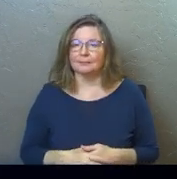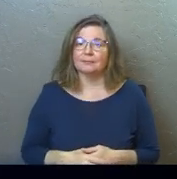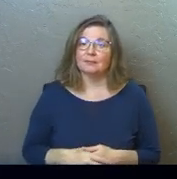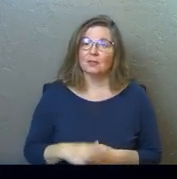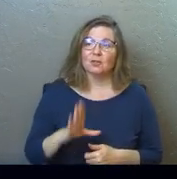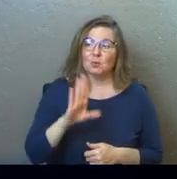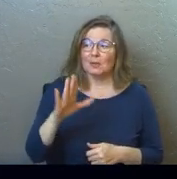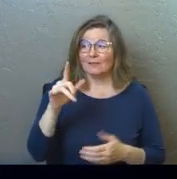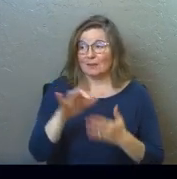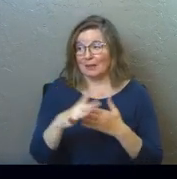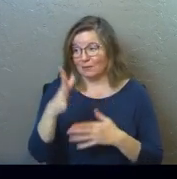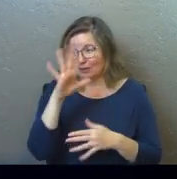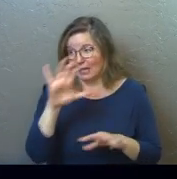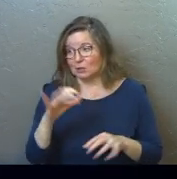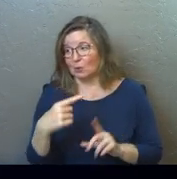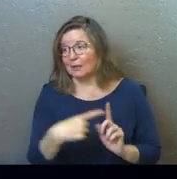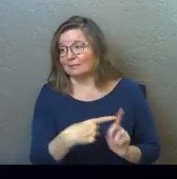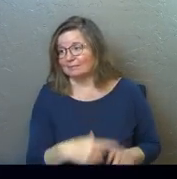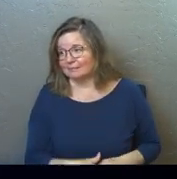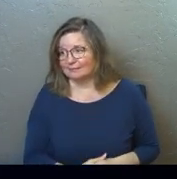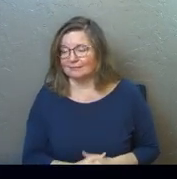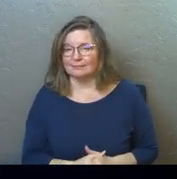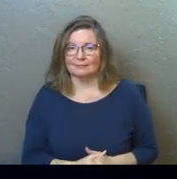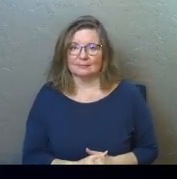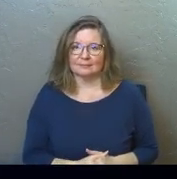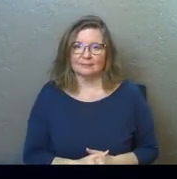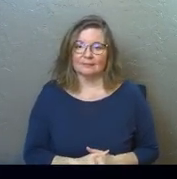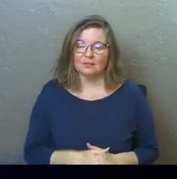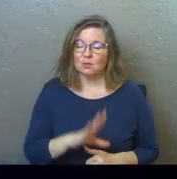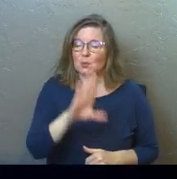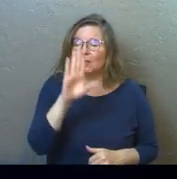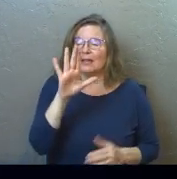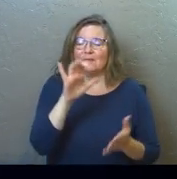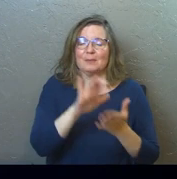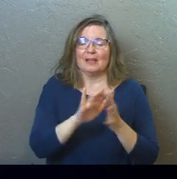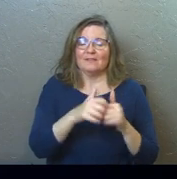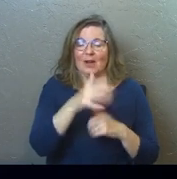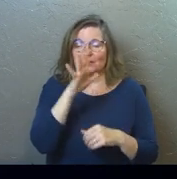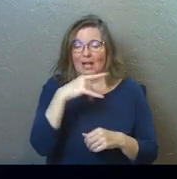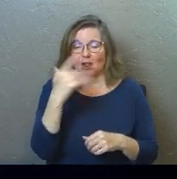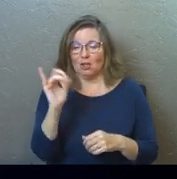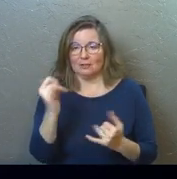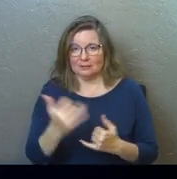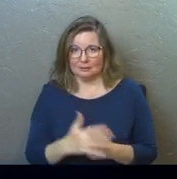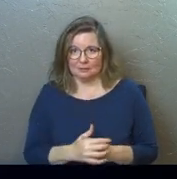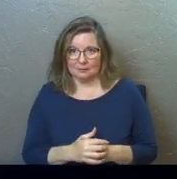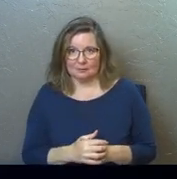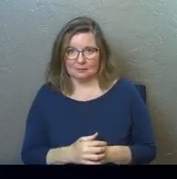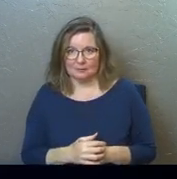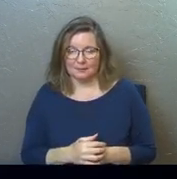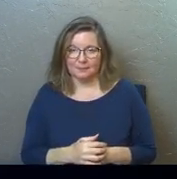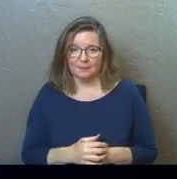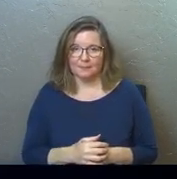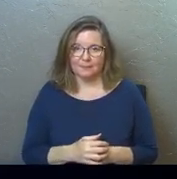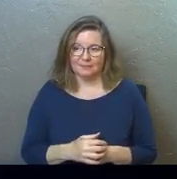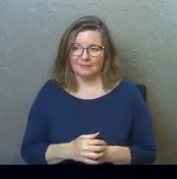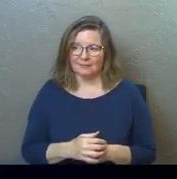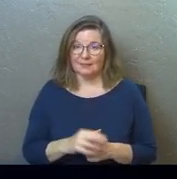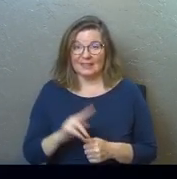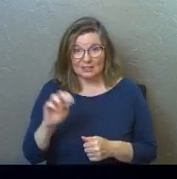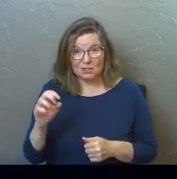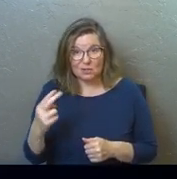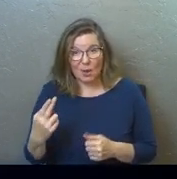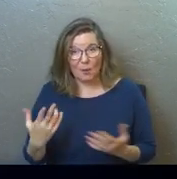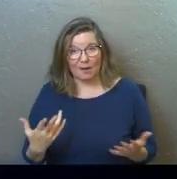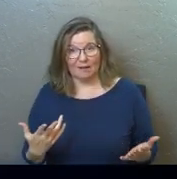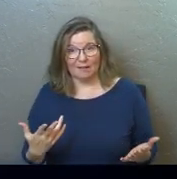You'll never believe what dad's doing. You'll never believe how dad looks. This is Noah.